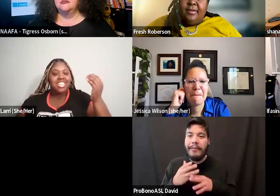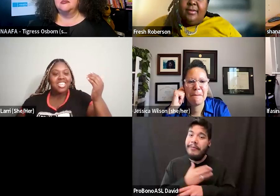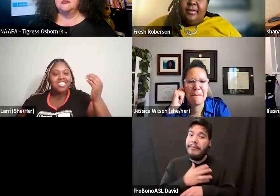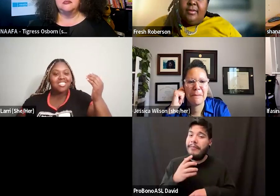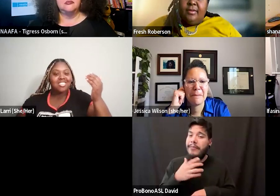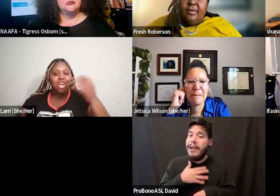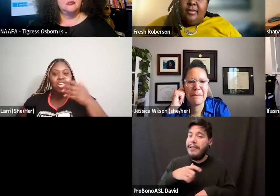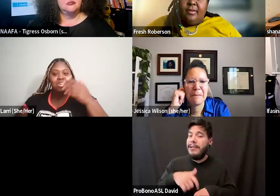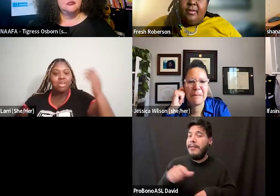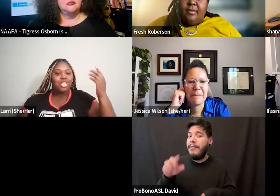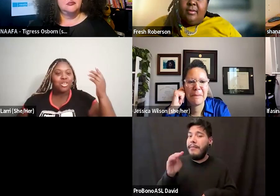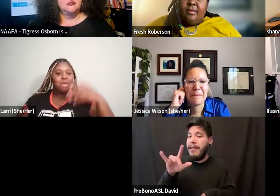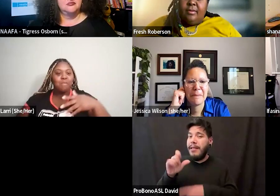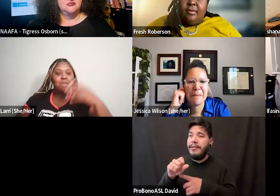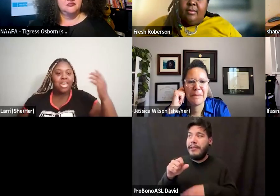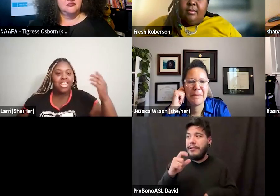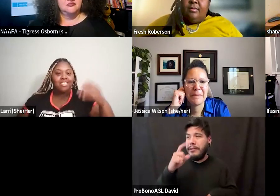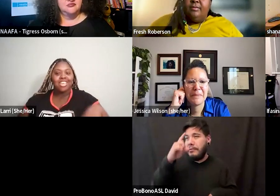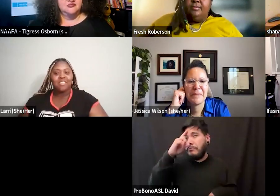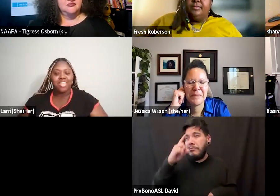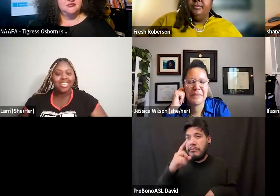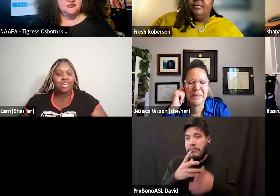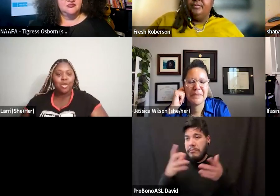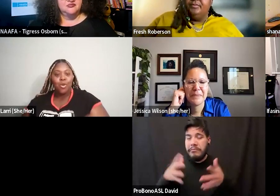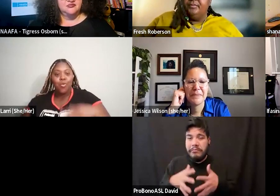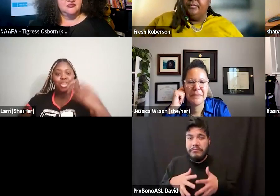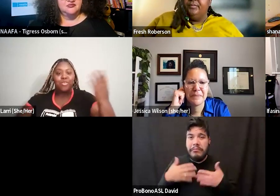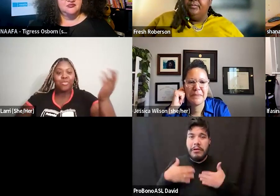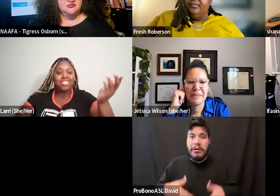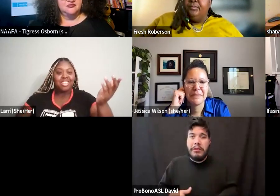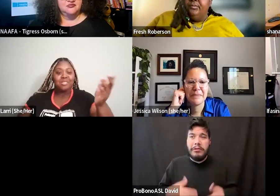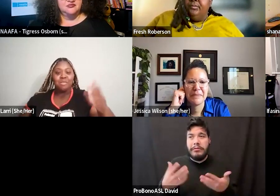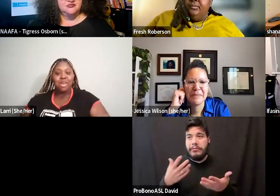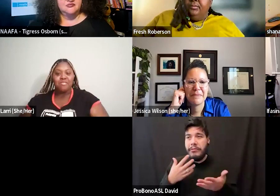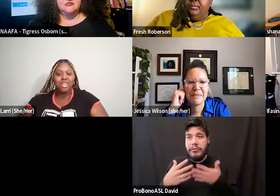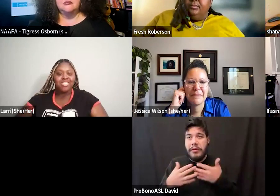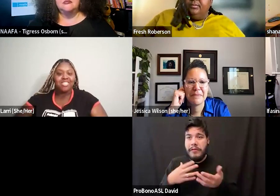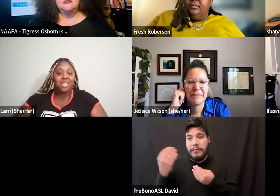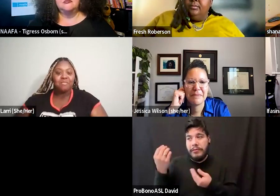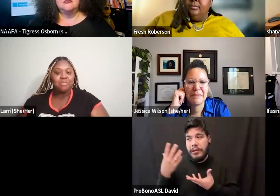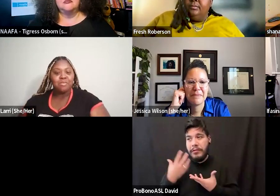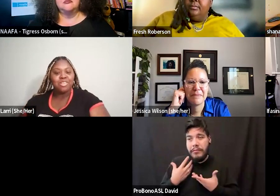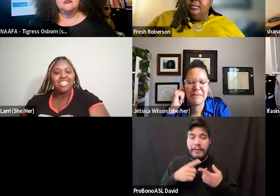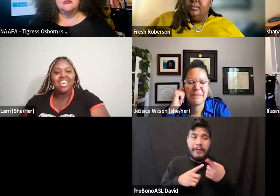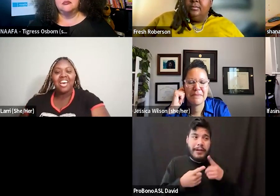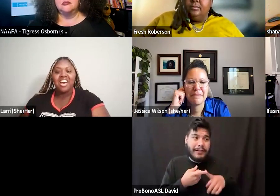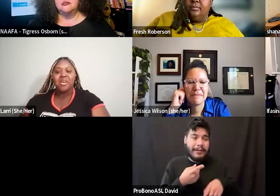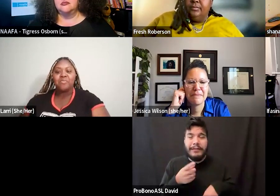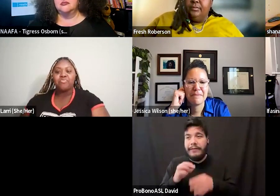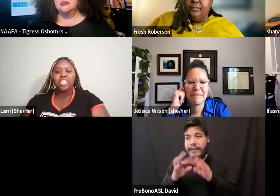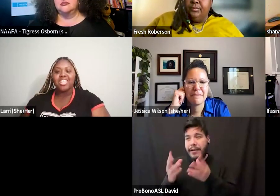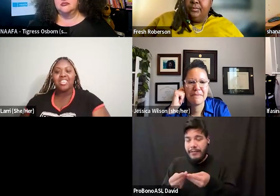I don't think I actually thought much about my body outside of like whatever was said to me by friends and family members.